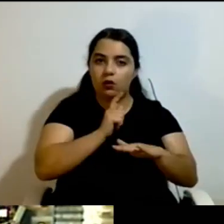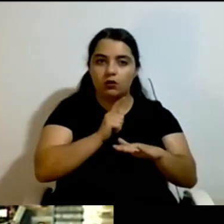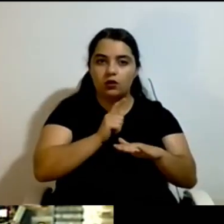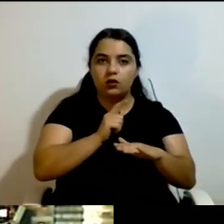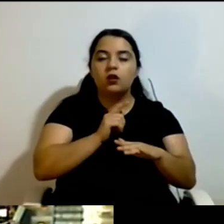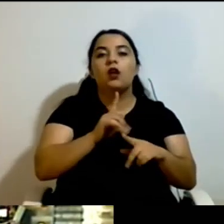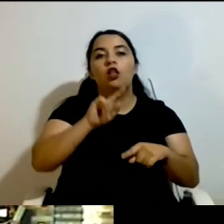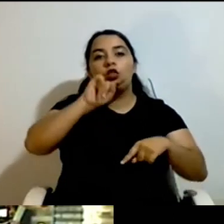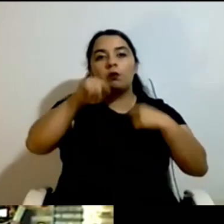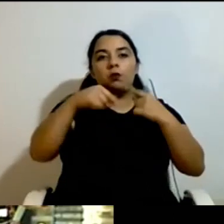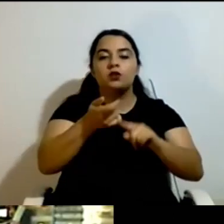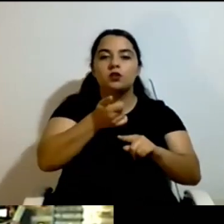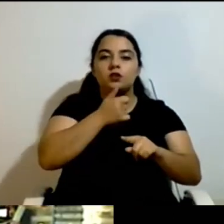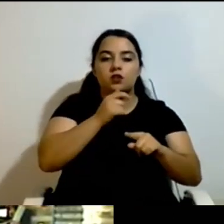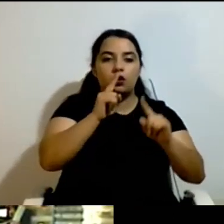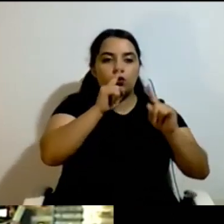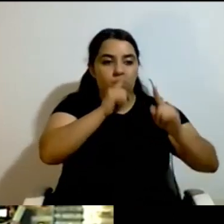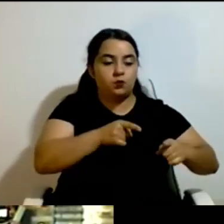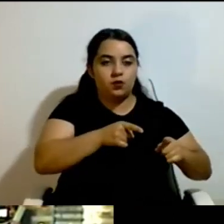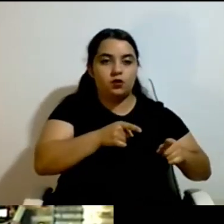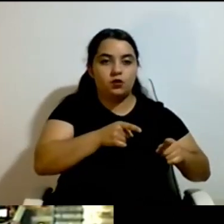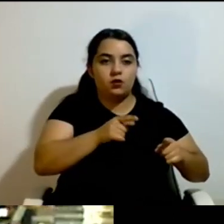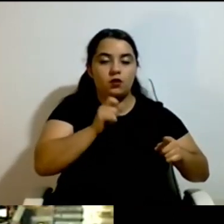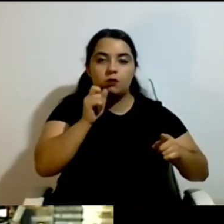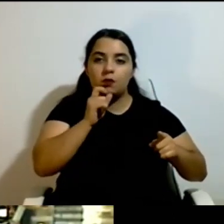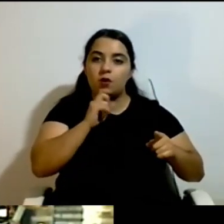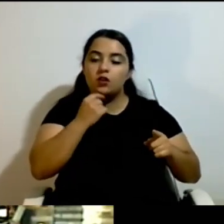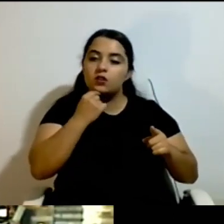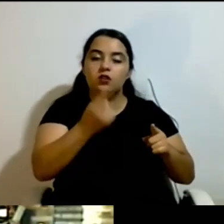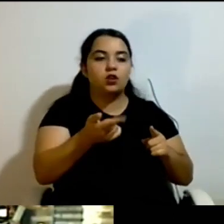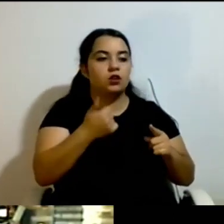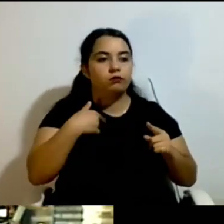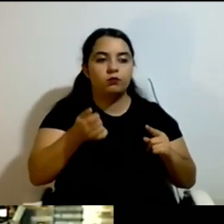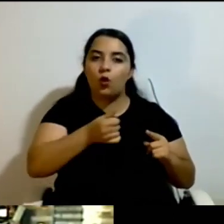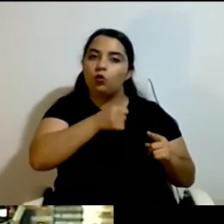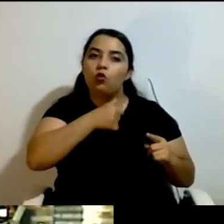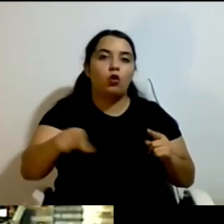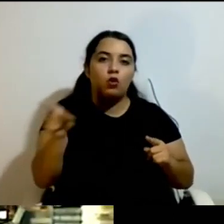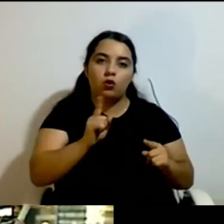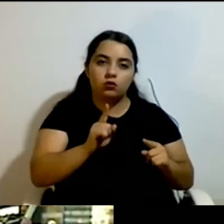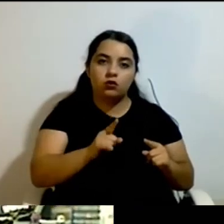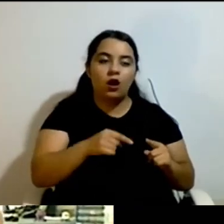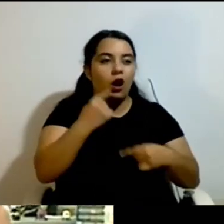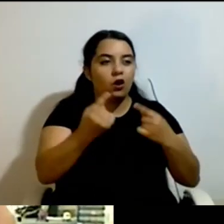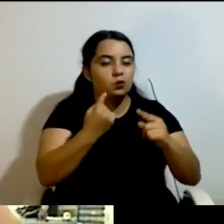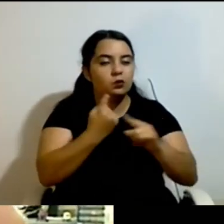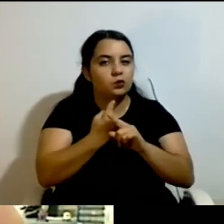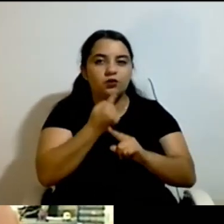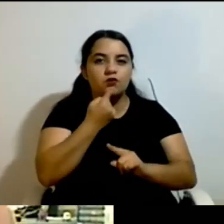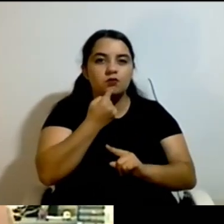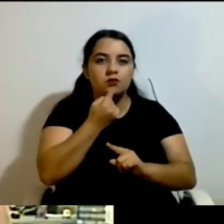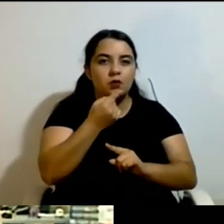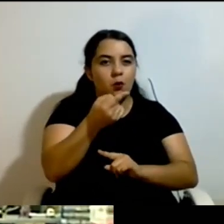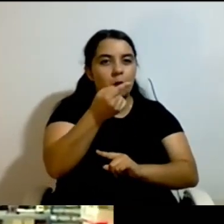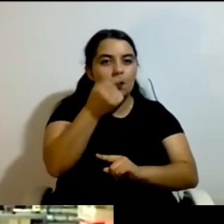don't agree, this has been measured wrong, this was a misunderstanding, and so on and so on. So you can do some little change. But later on,